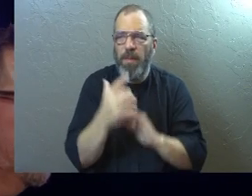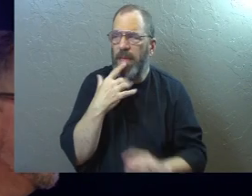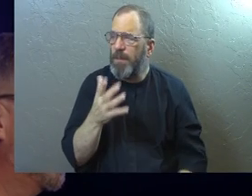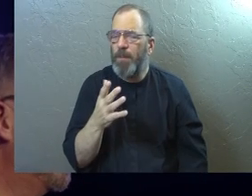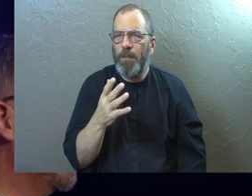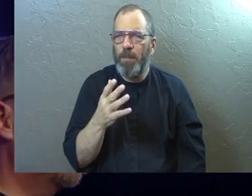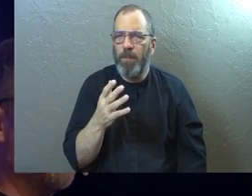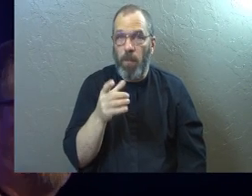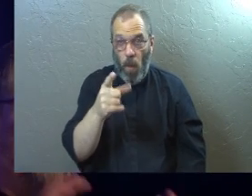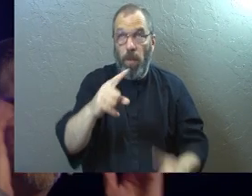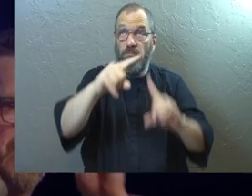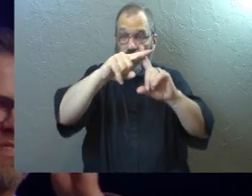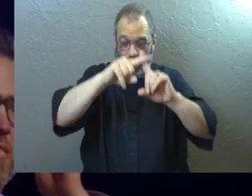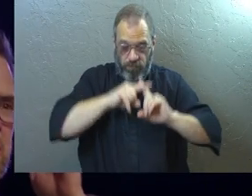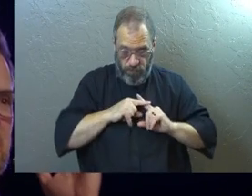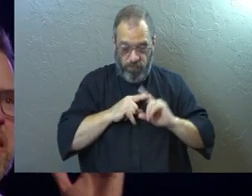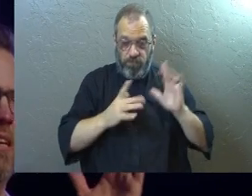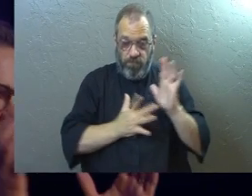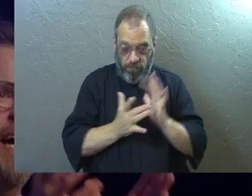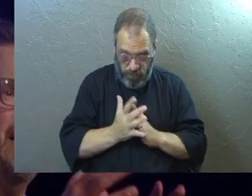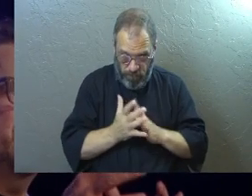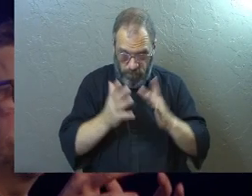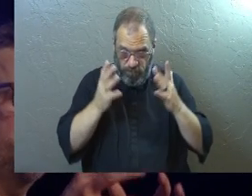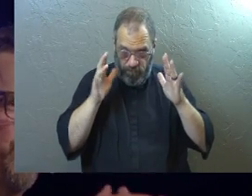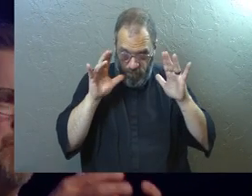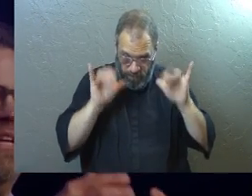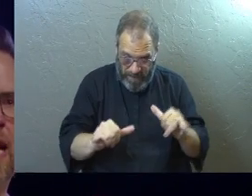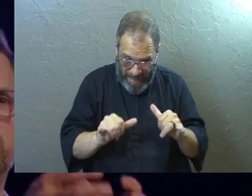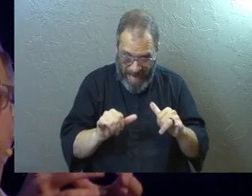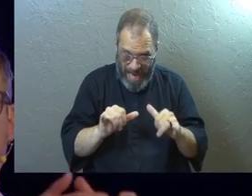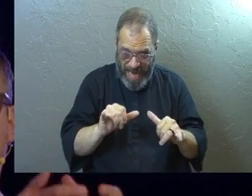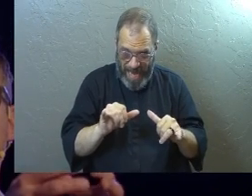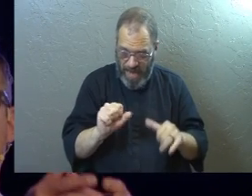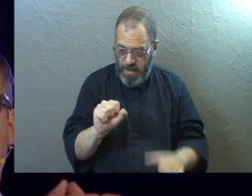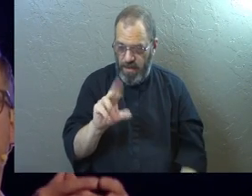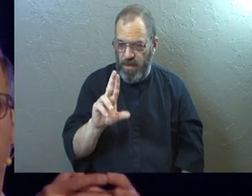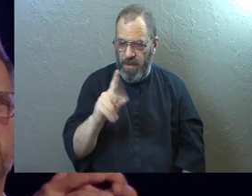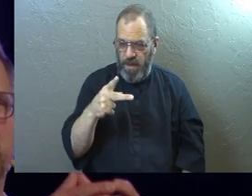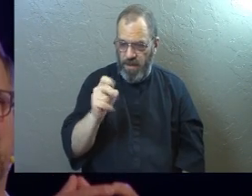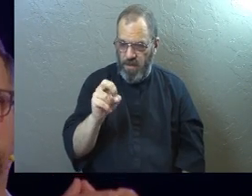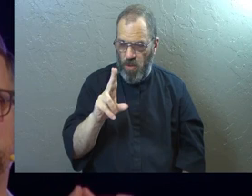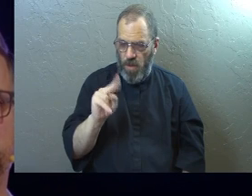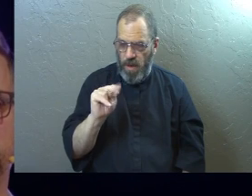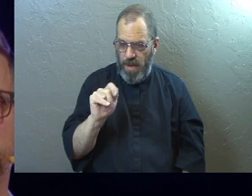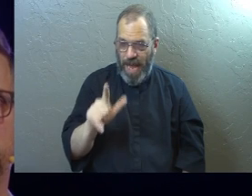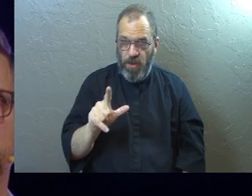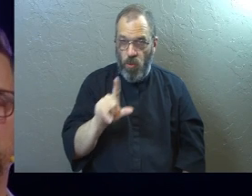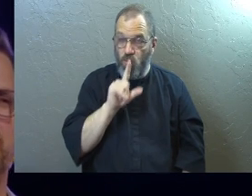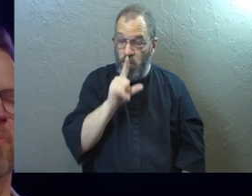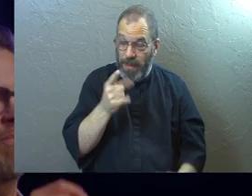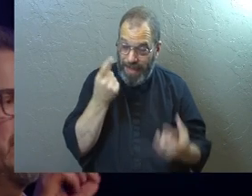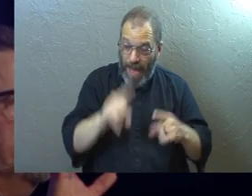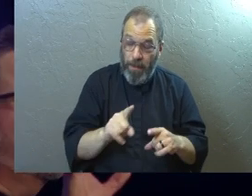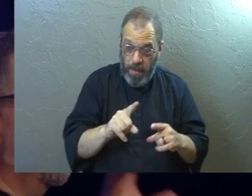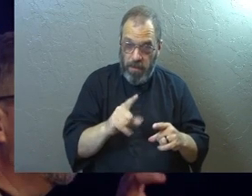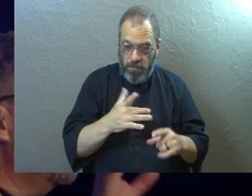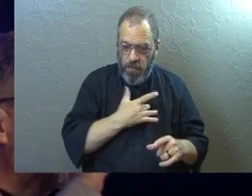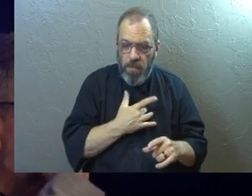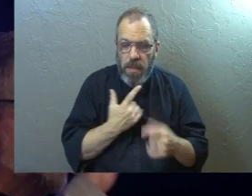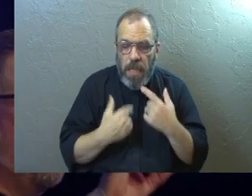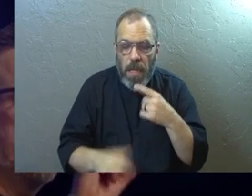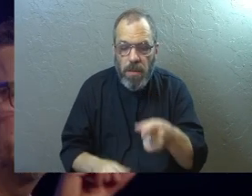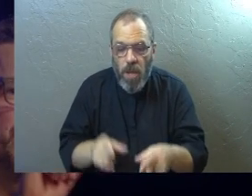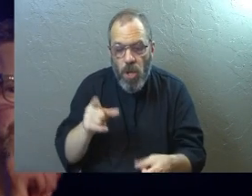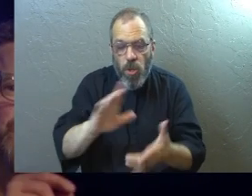puts it, when you surrender to Jesus and that supernatural spiritual moment really happens, it